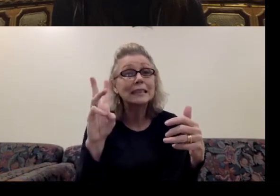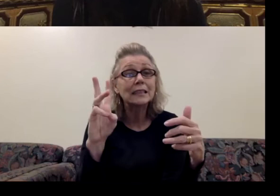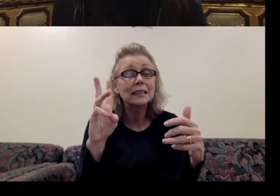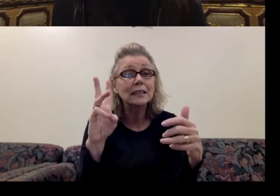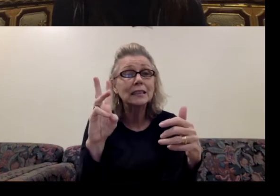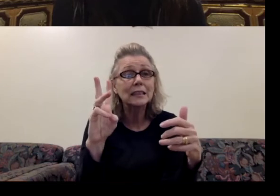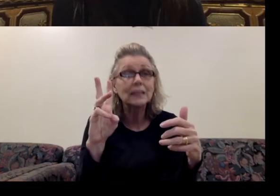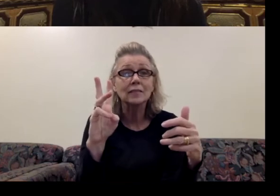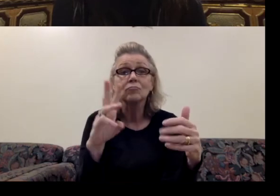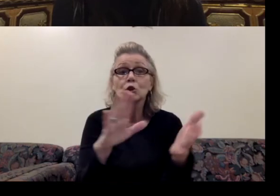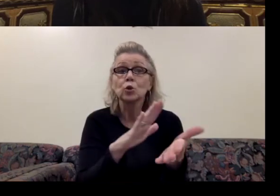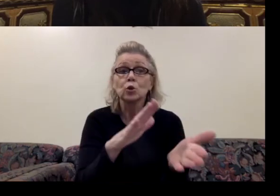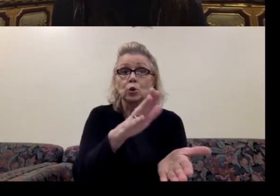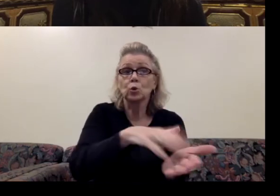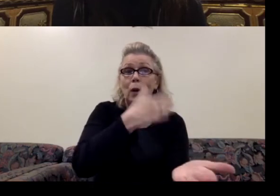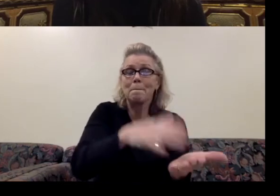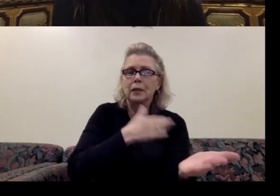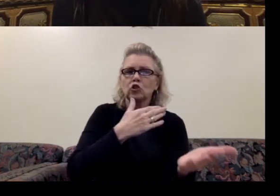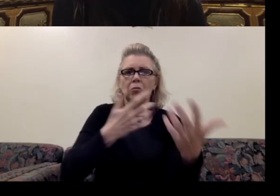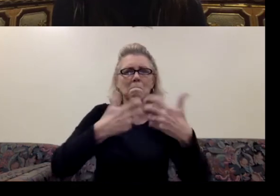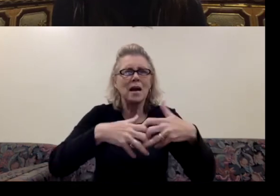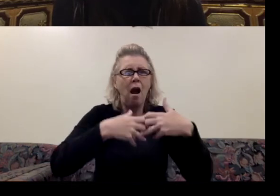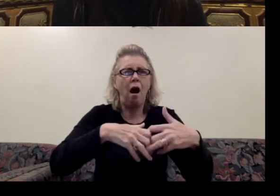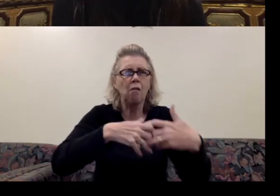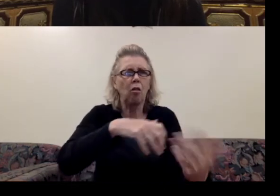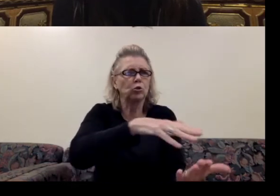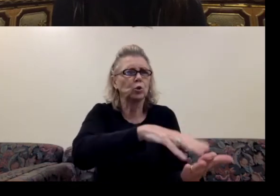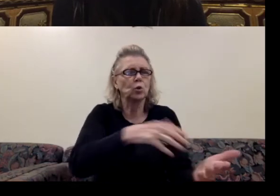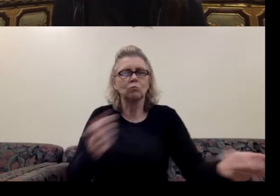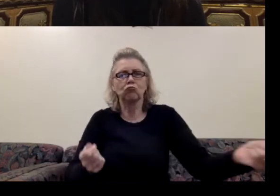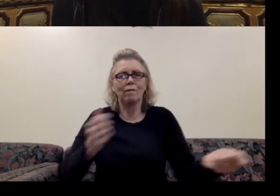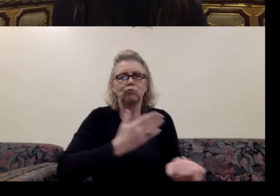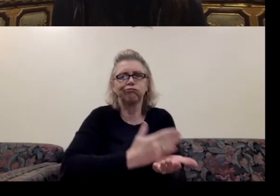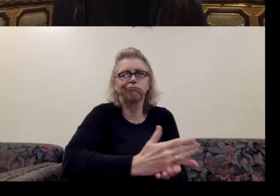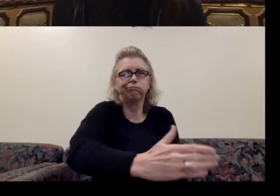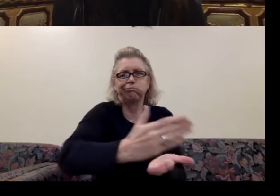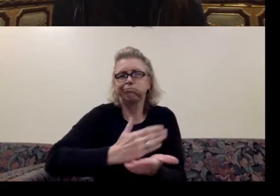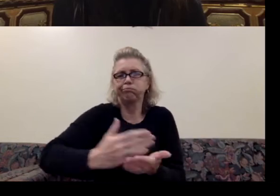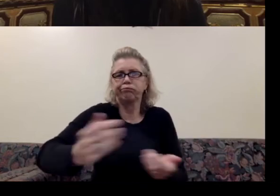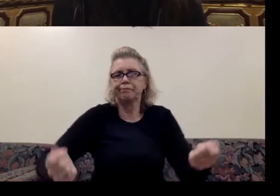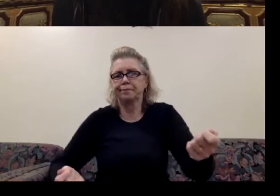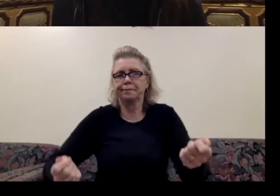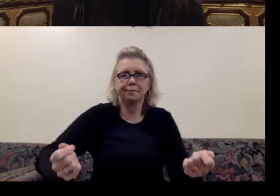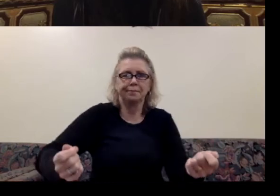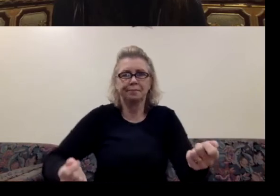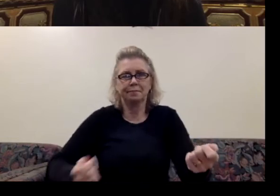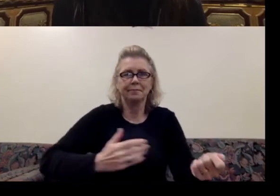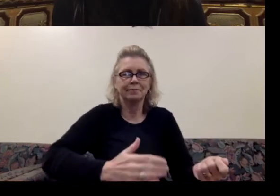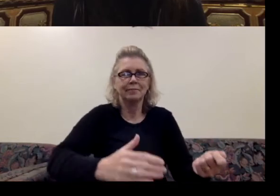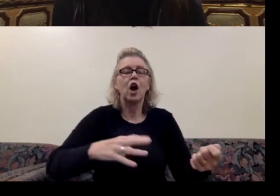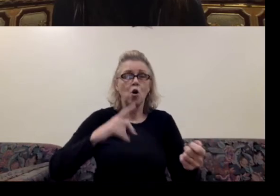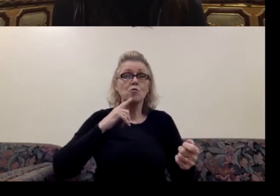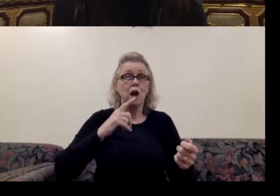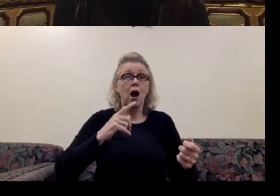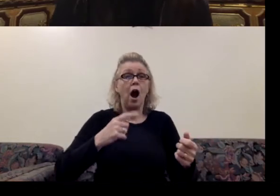how phenomenal these mechanical sweeper drivers were by walking behind the sweeper, driving